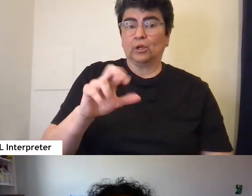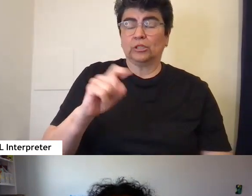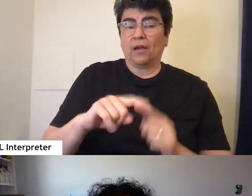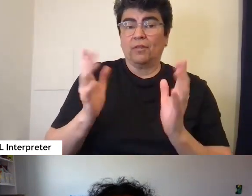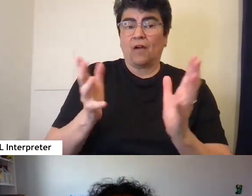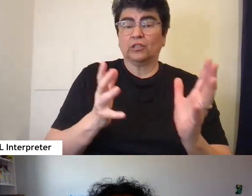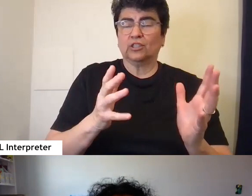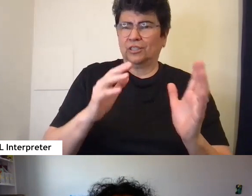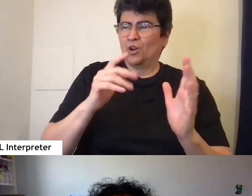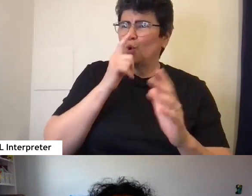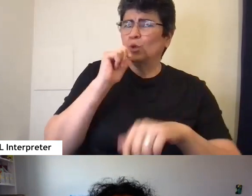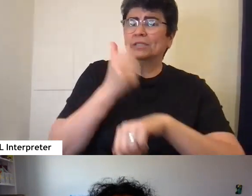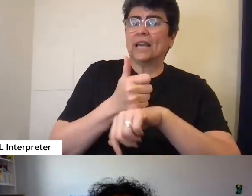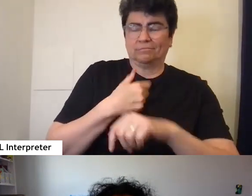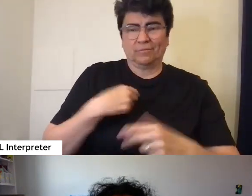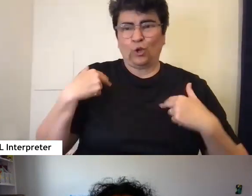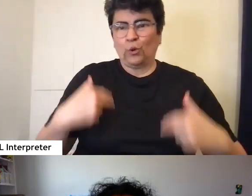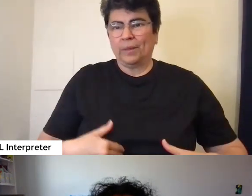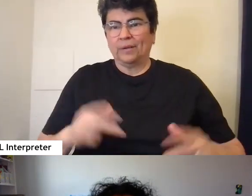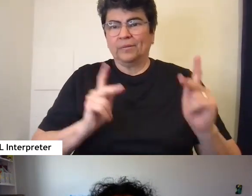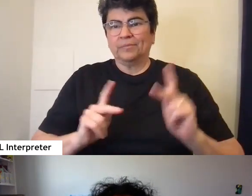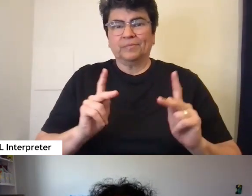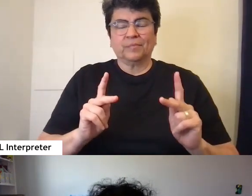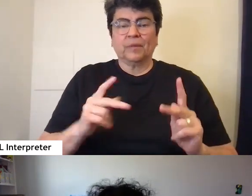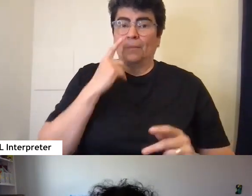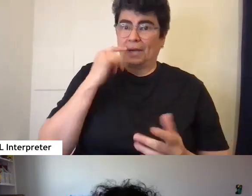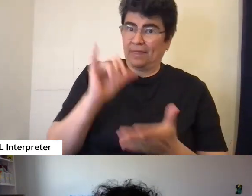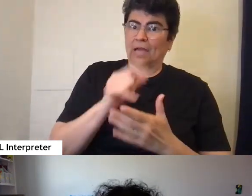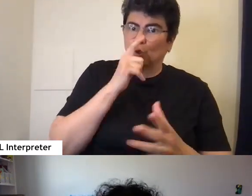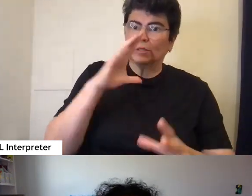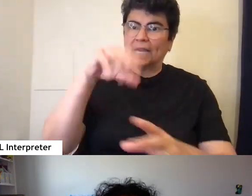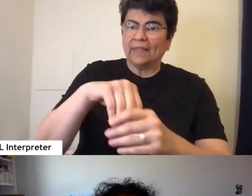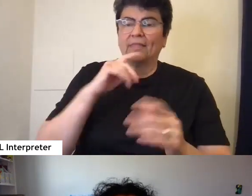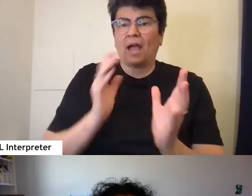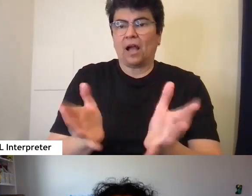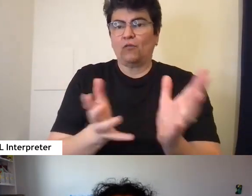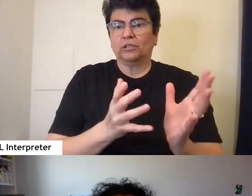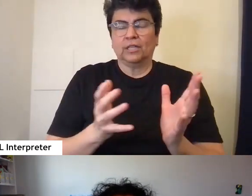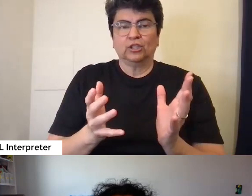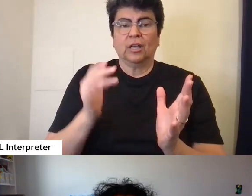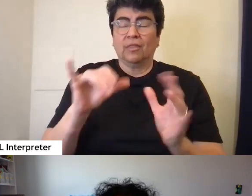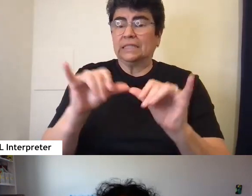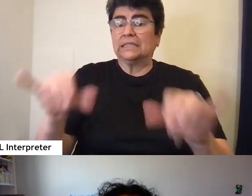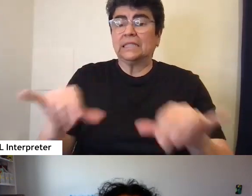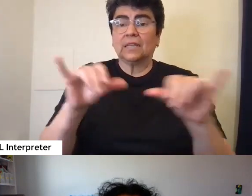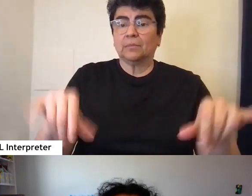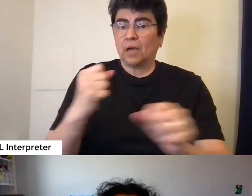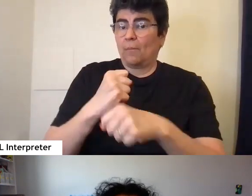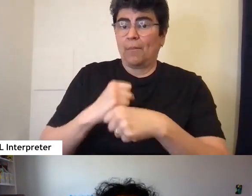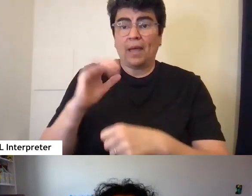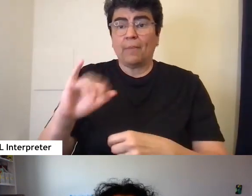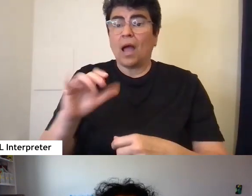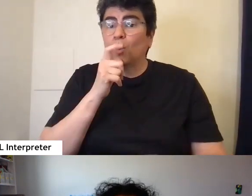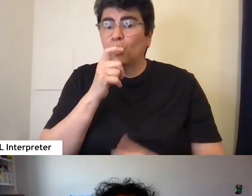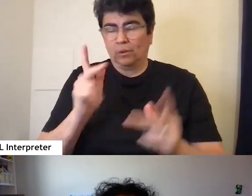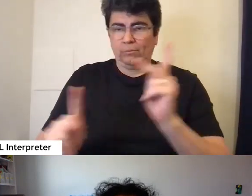human beings, because that's who's in the conversation. You know that the systems are made by people, the